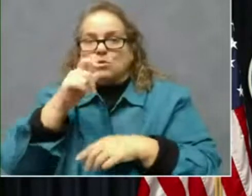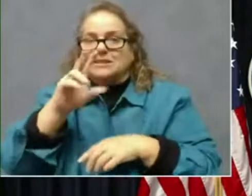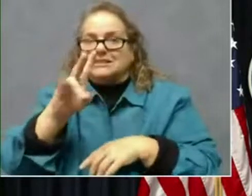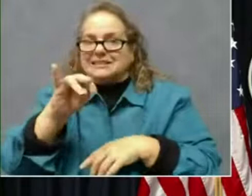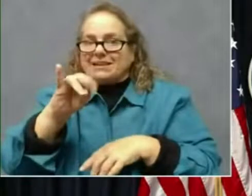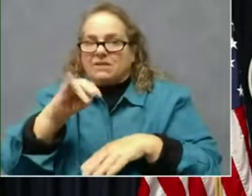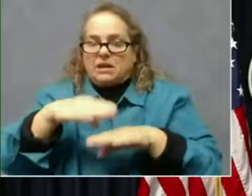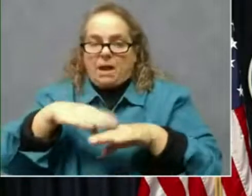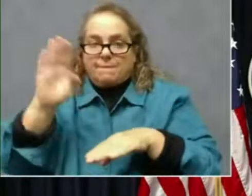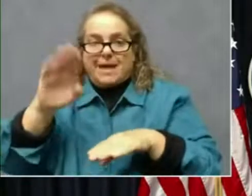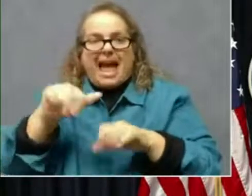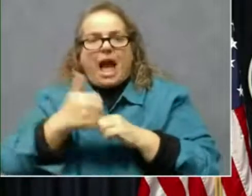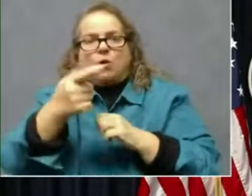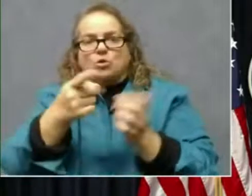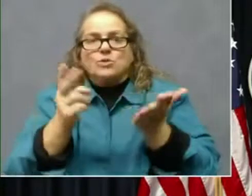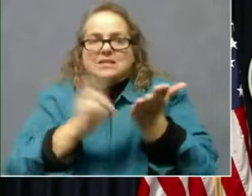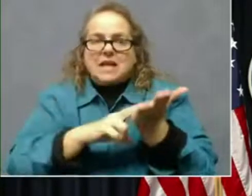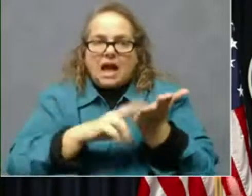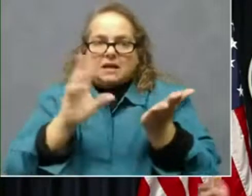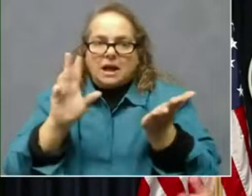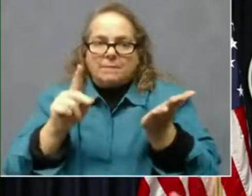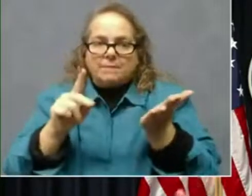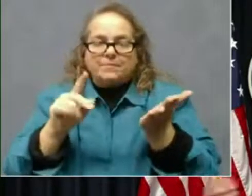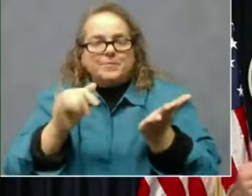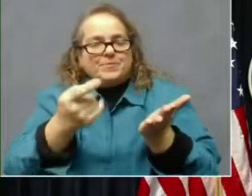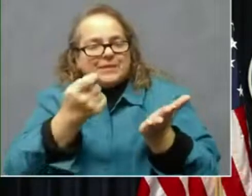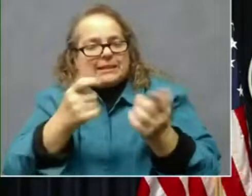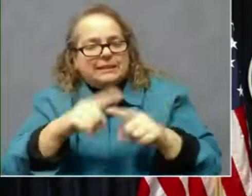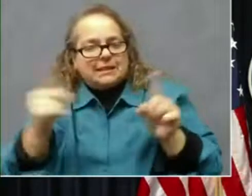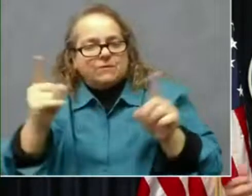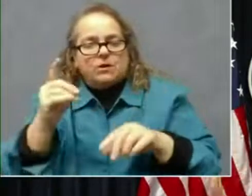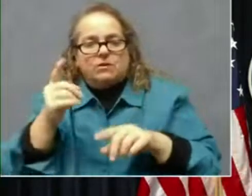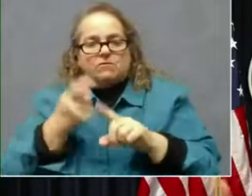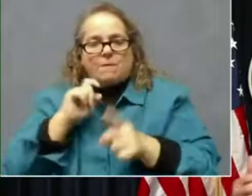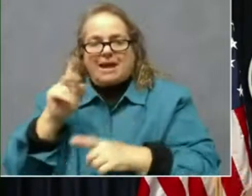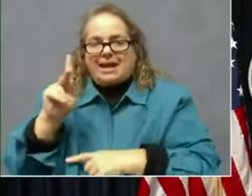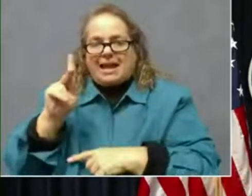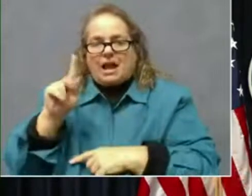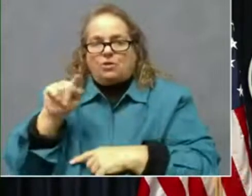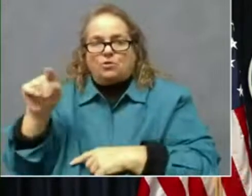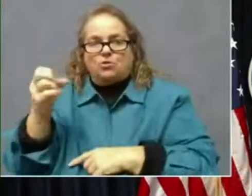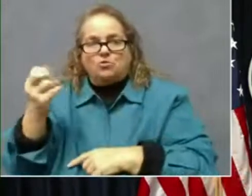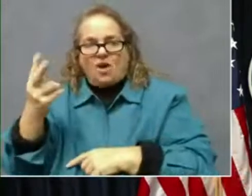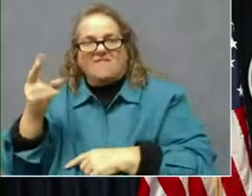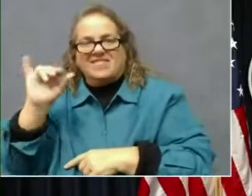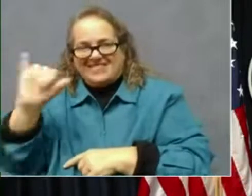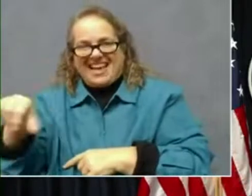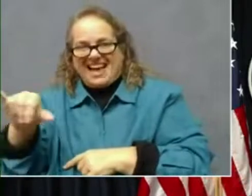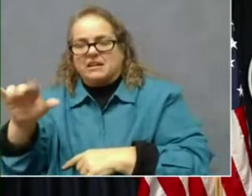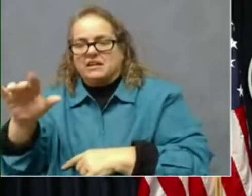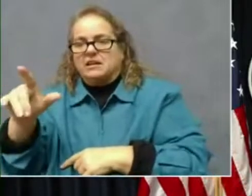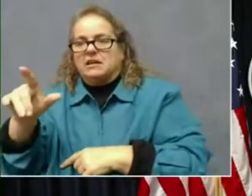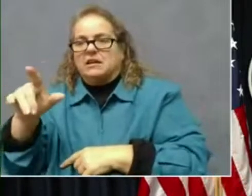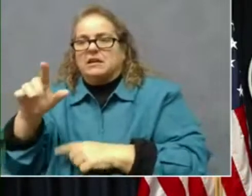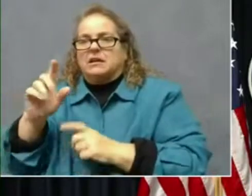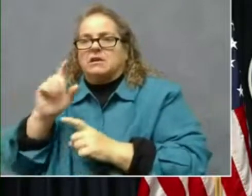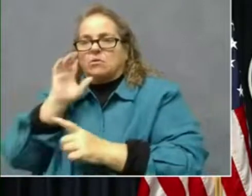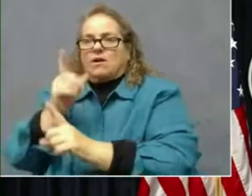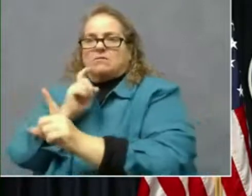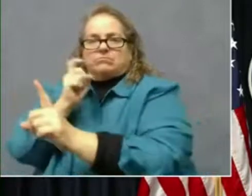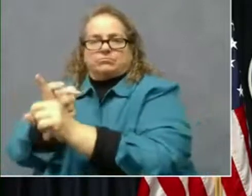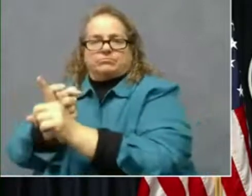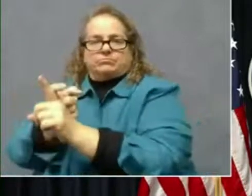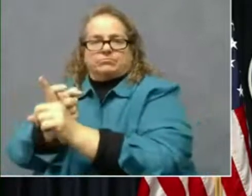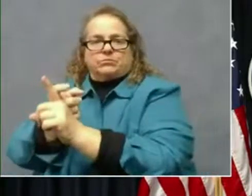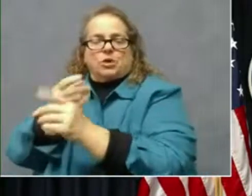up, because that's going to be a little different than K through 12, which is going to be assigned, uh, a specific provider. Uh, so we, we will